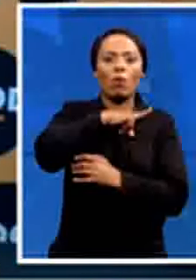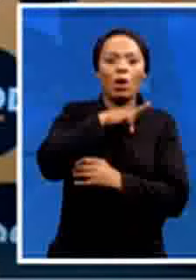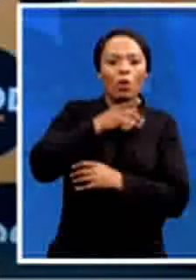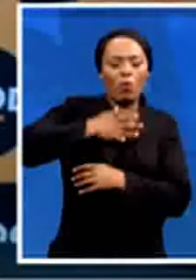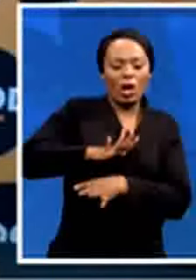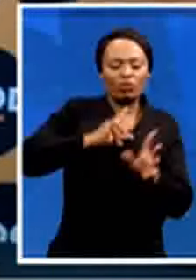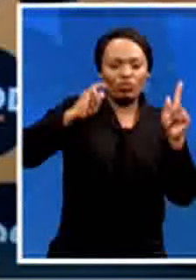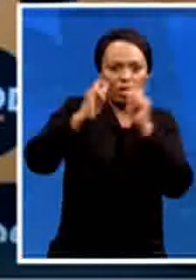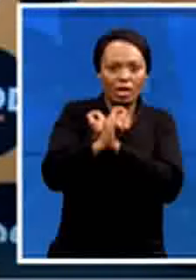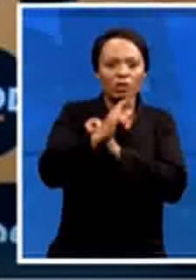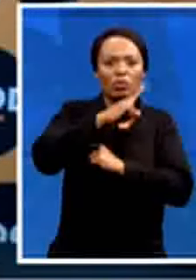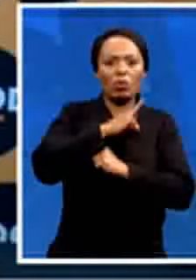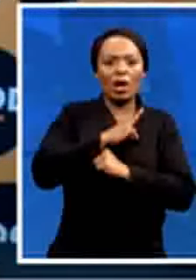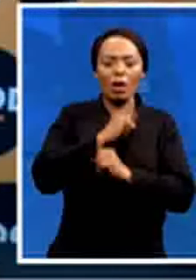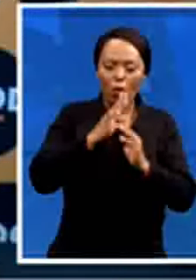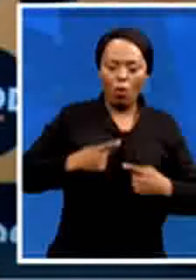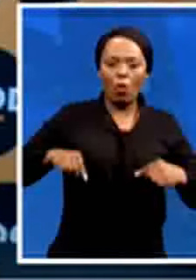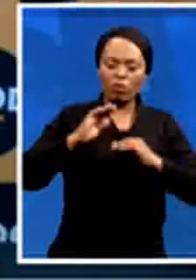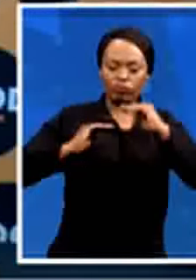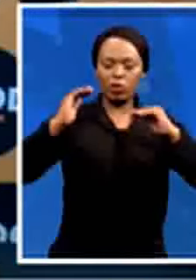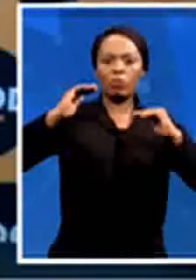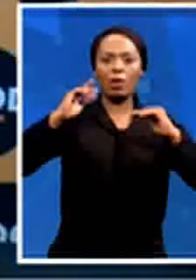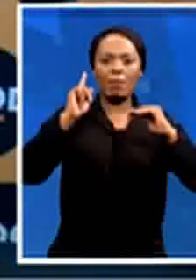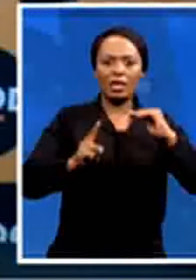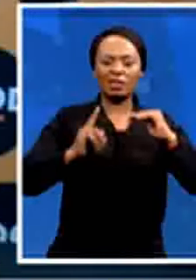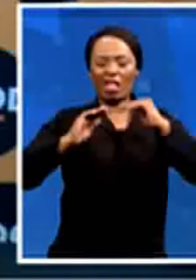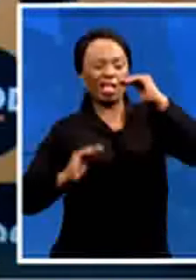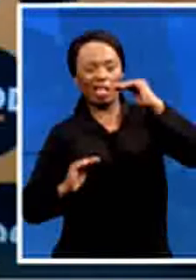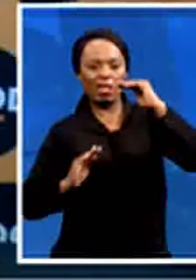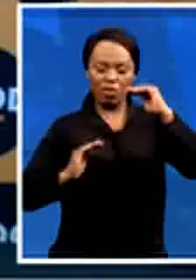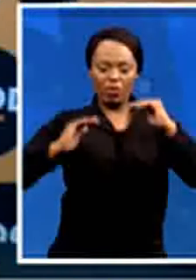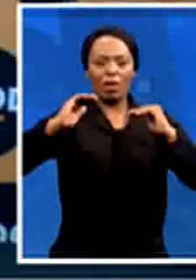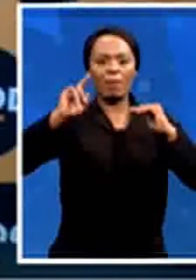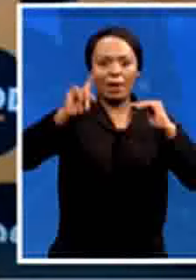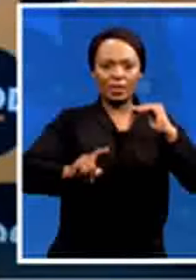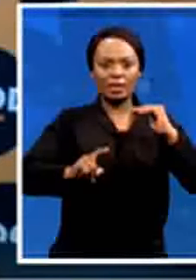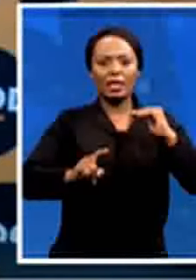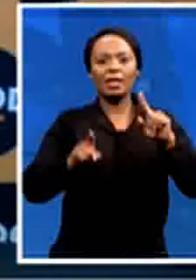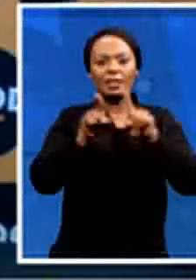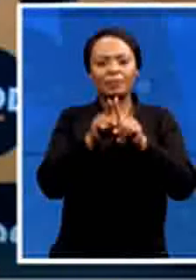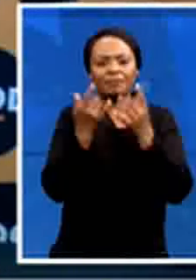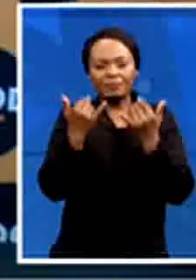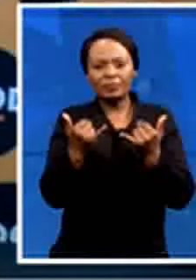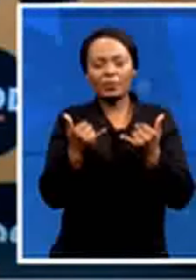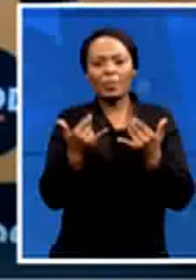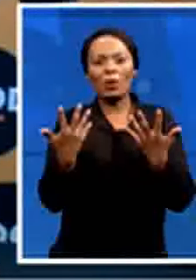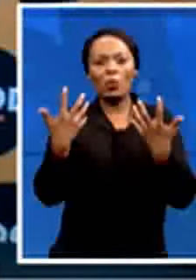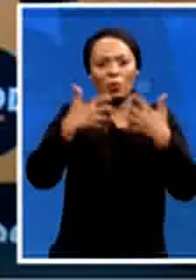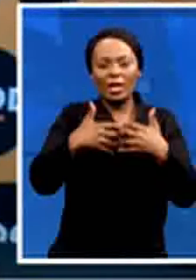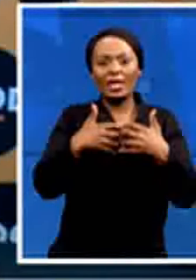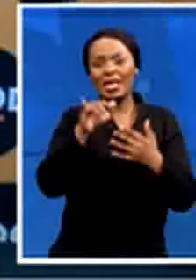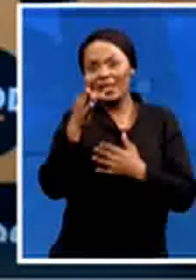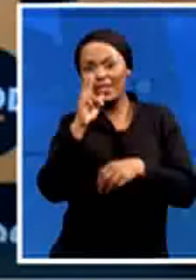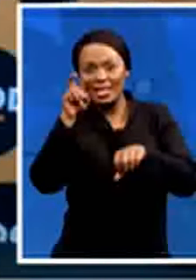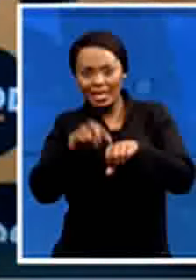past she says and also towards the end saying that in terms of coalition uh if there's a need for coalition they said after the elections they will